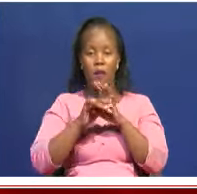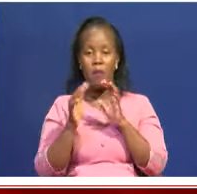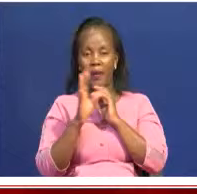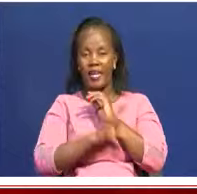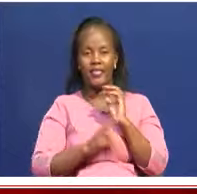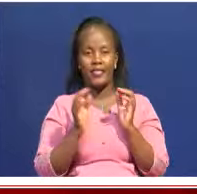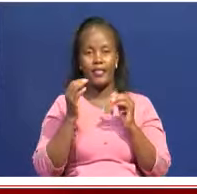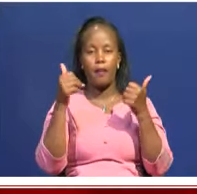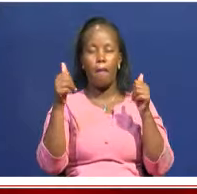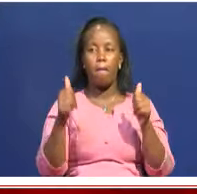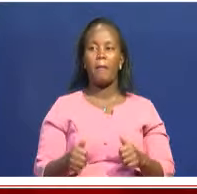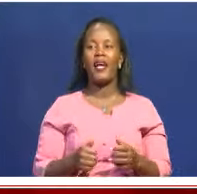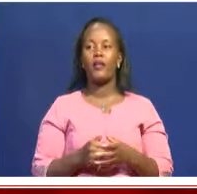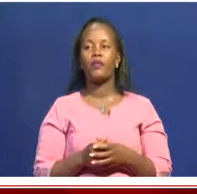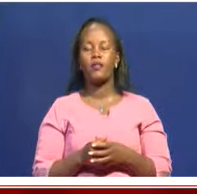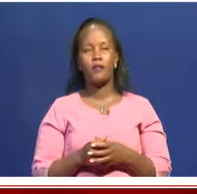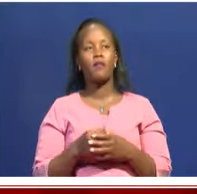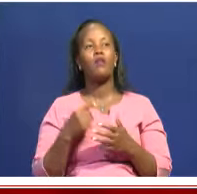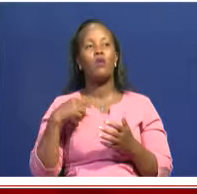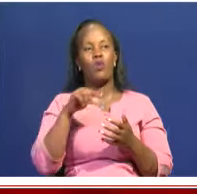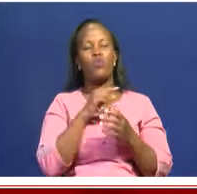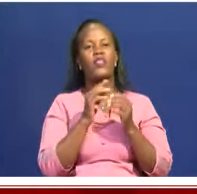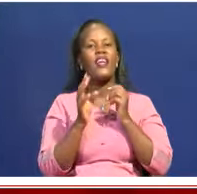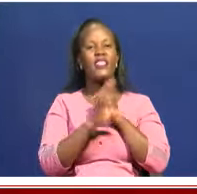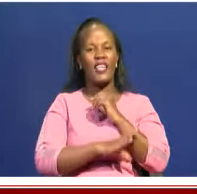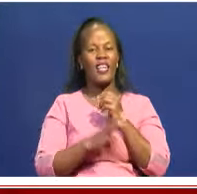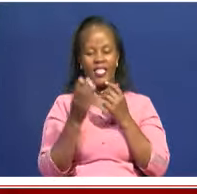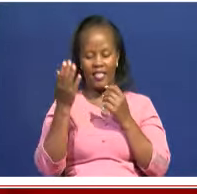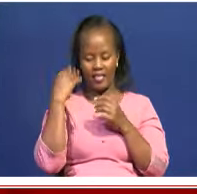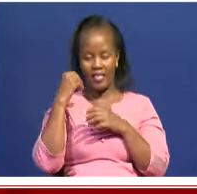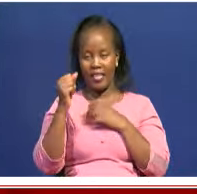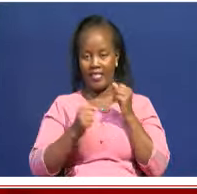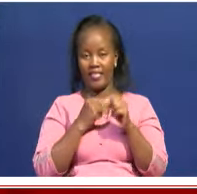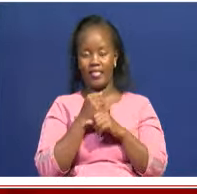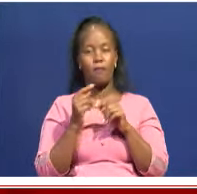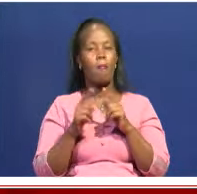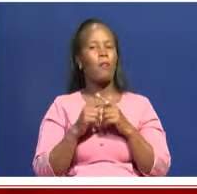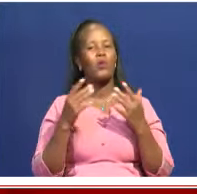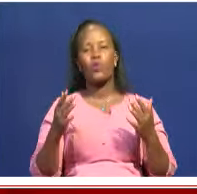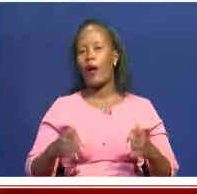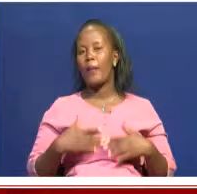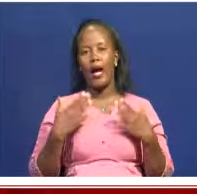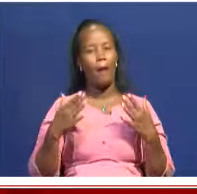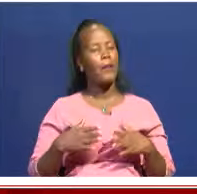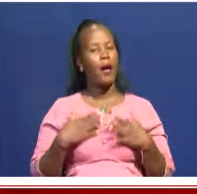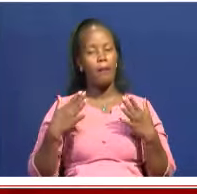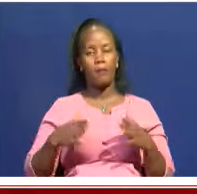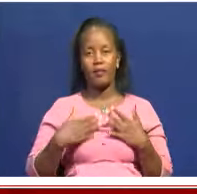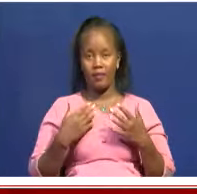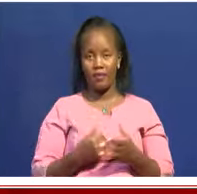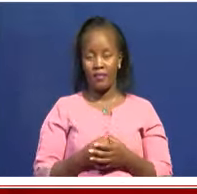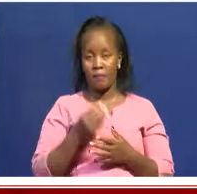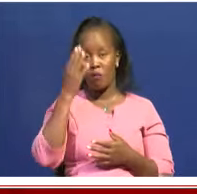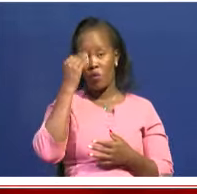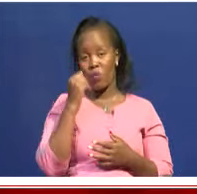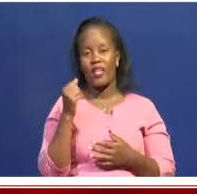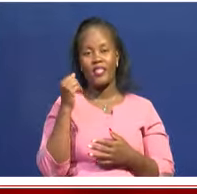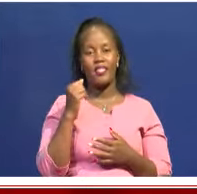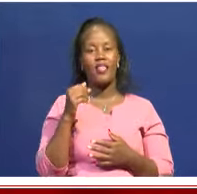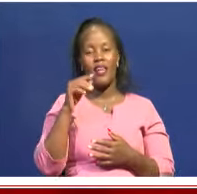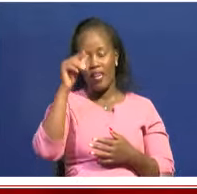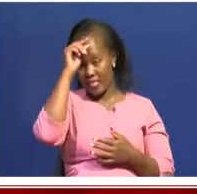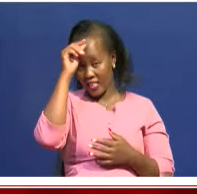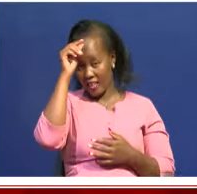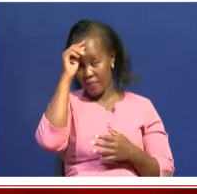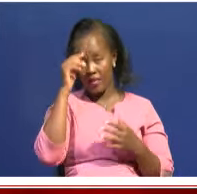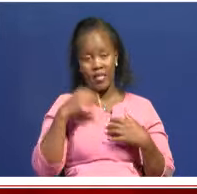convention. So we did that as a country last year. And I'm very happy about that because as a regime, you'll find that that was one of the very